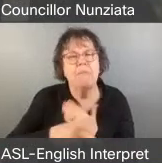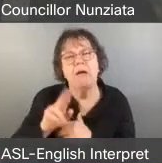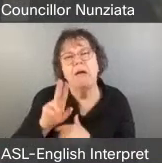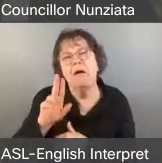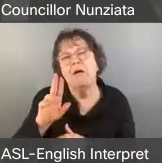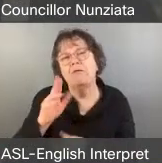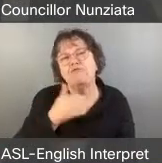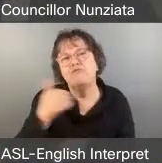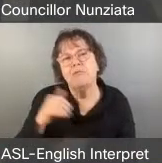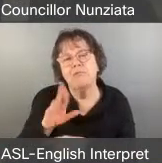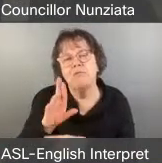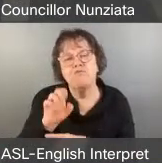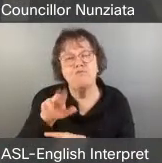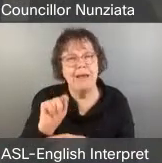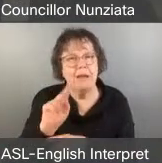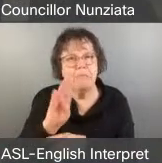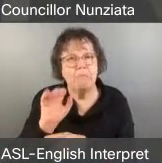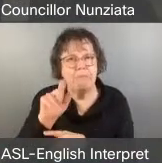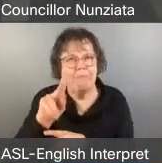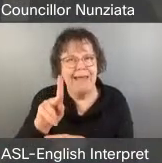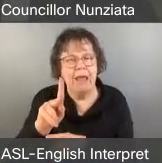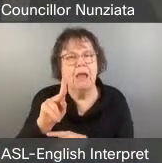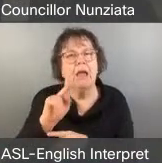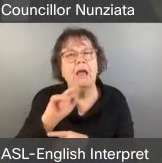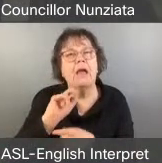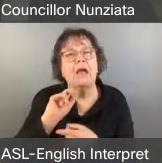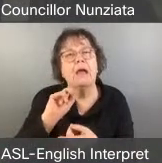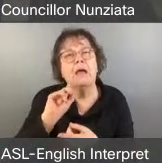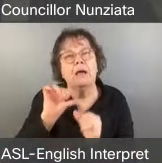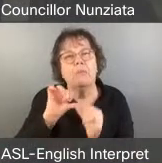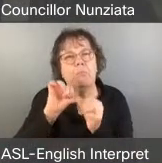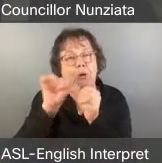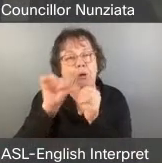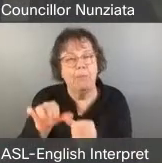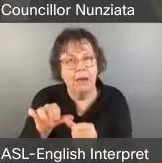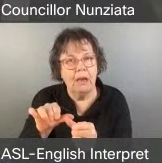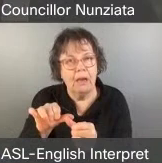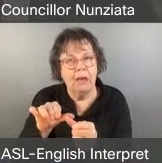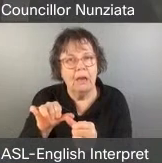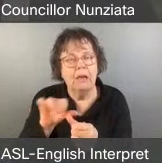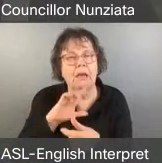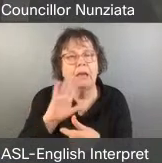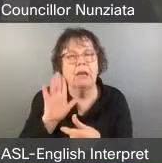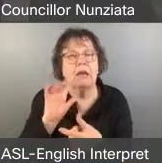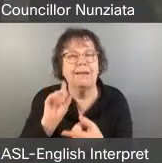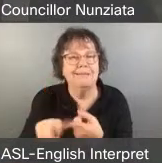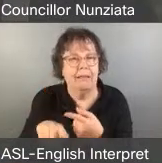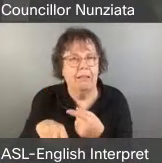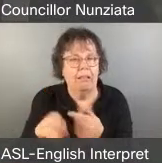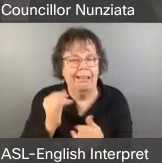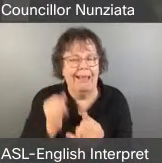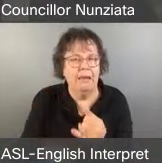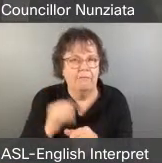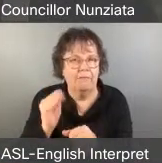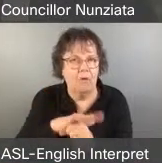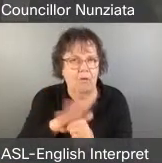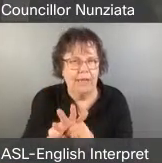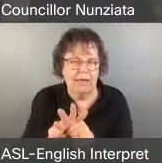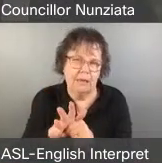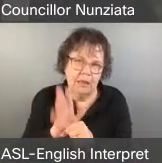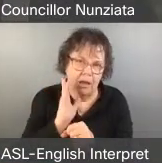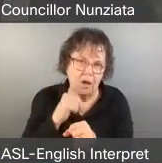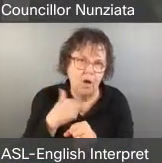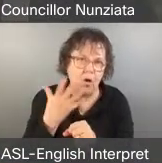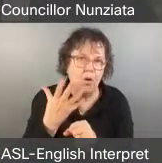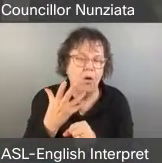that's made permanent until the end of COVID. So we currently have it going until the end of COVID, but